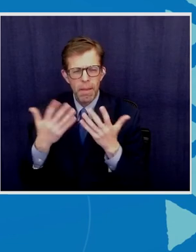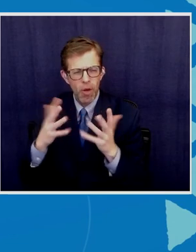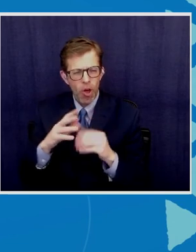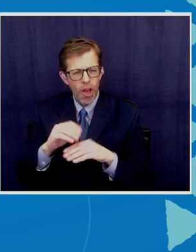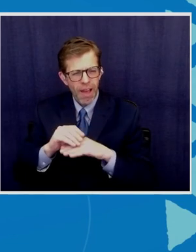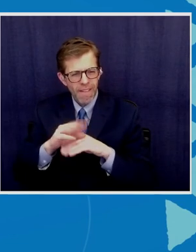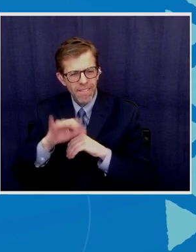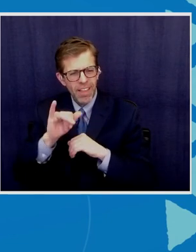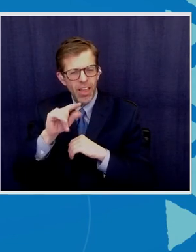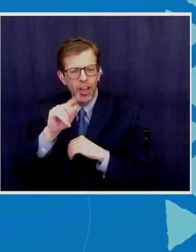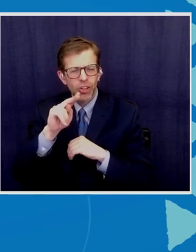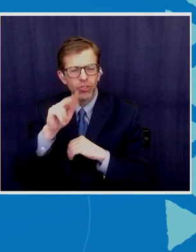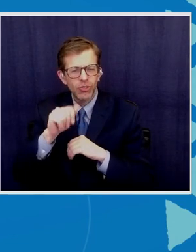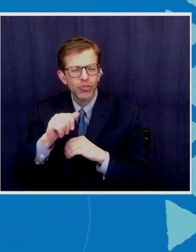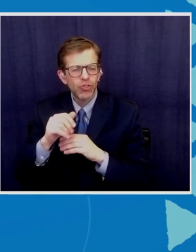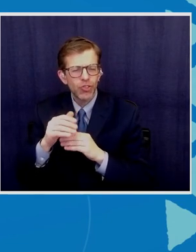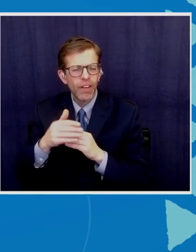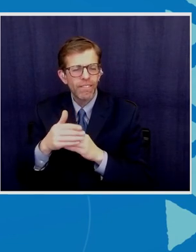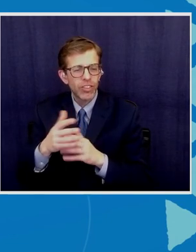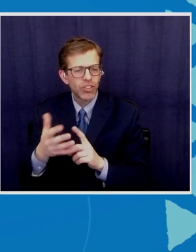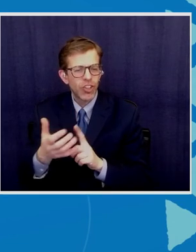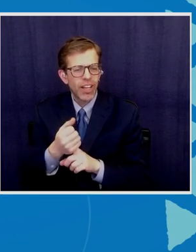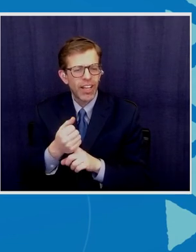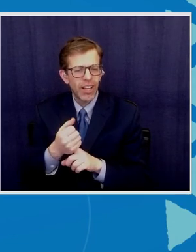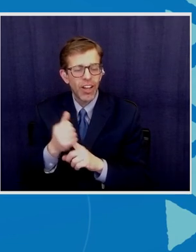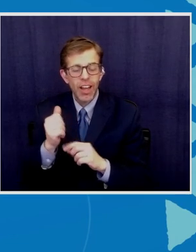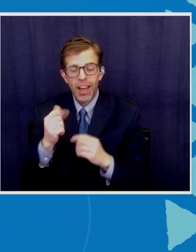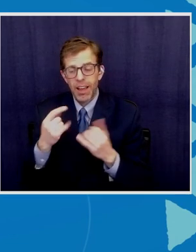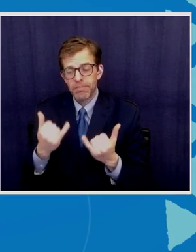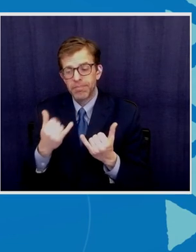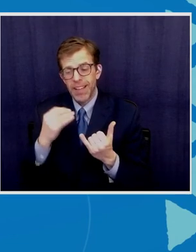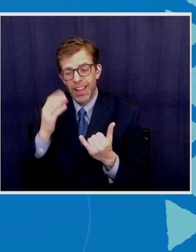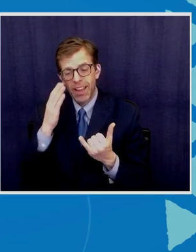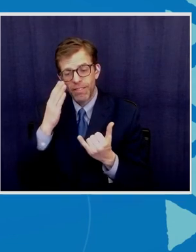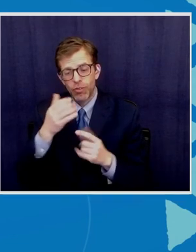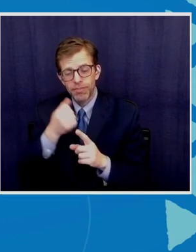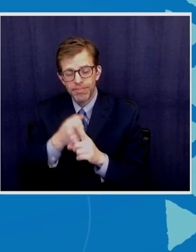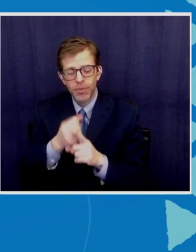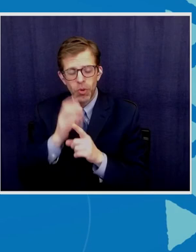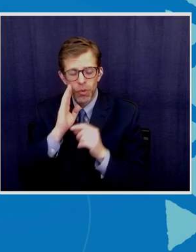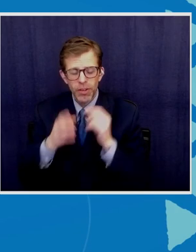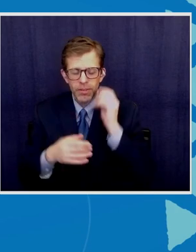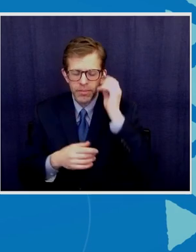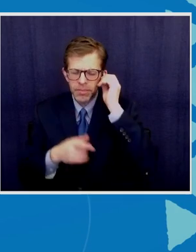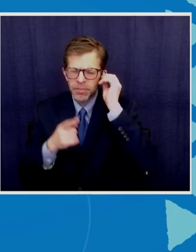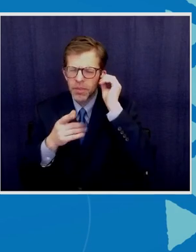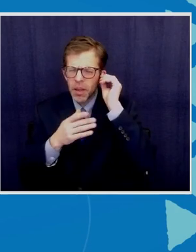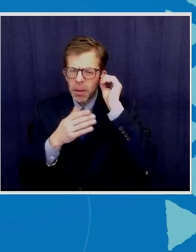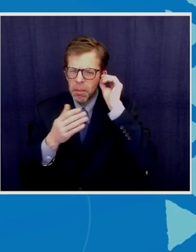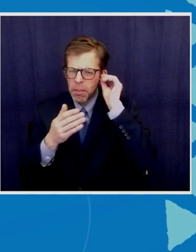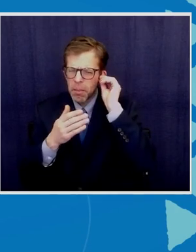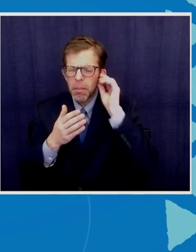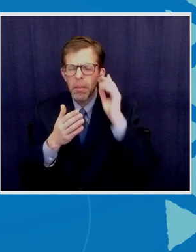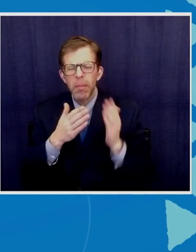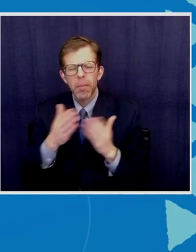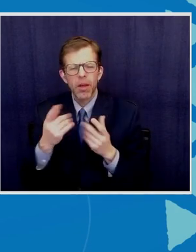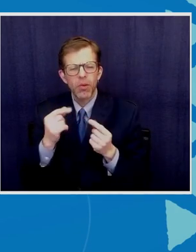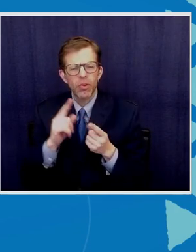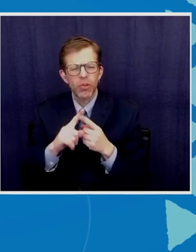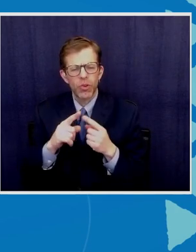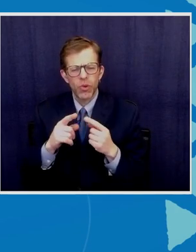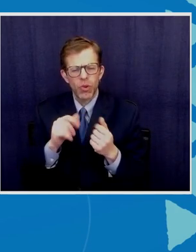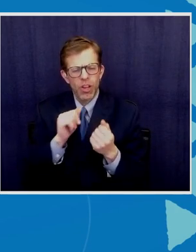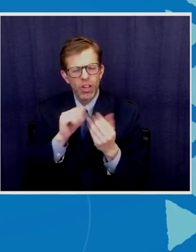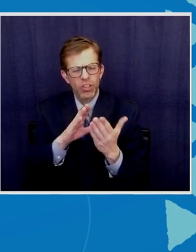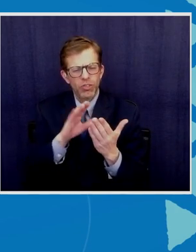fish catch at the present and the future. What do you plan to address this nexus of climate change